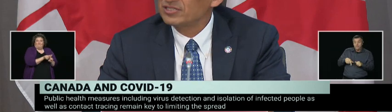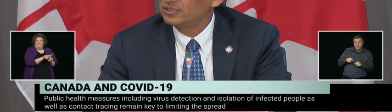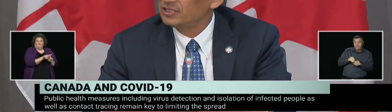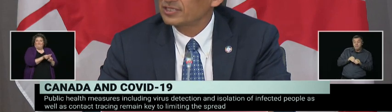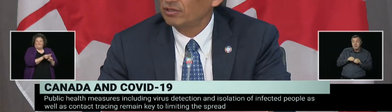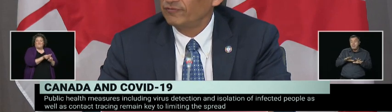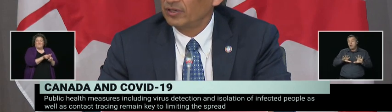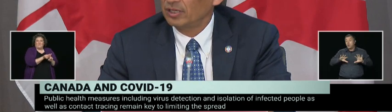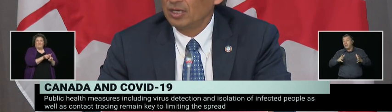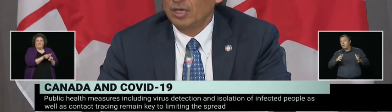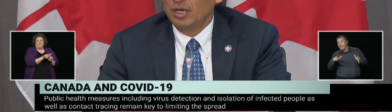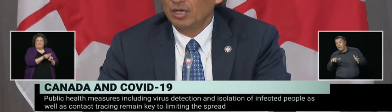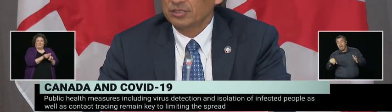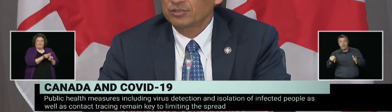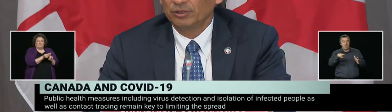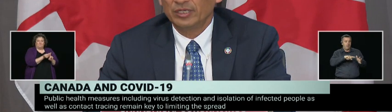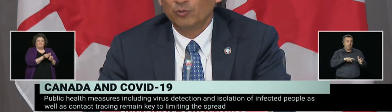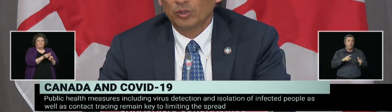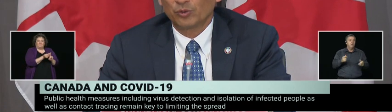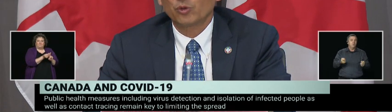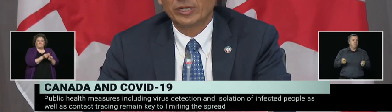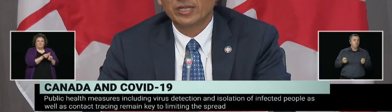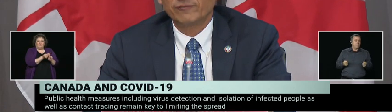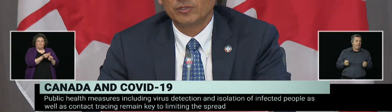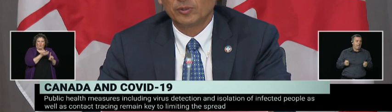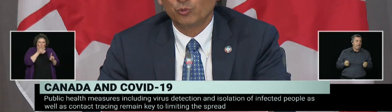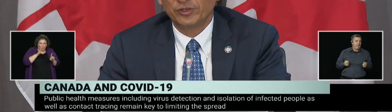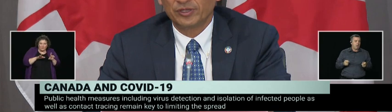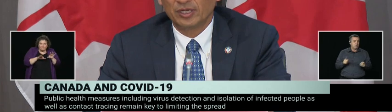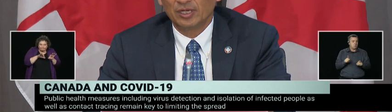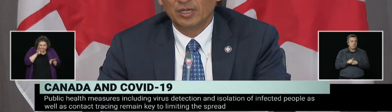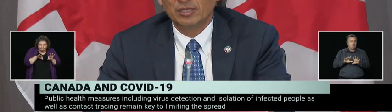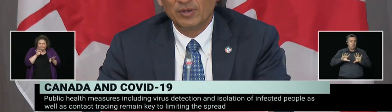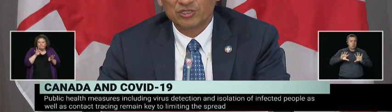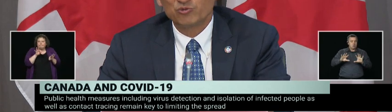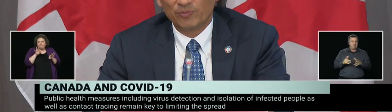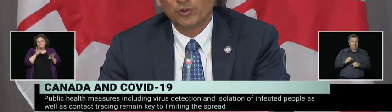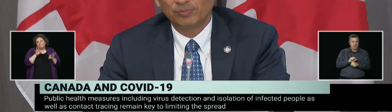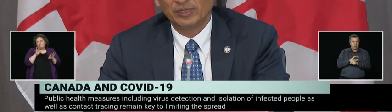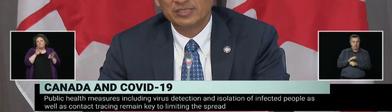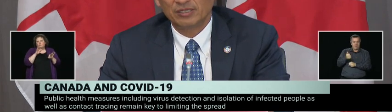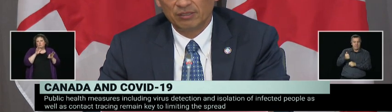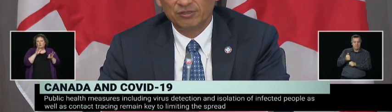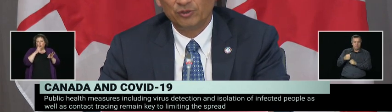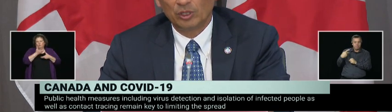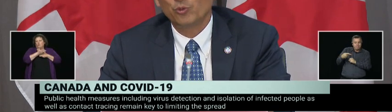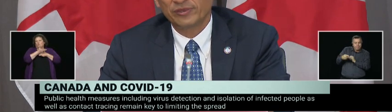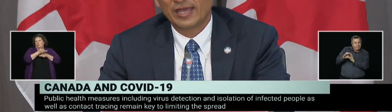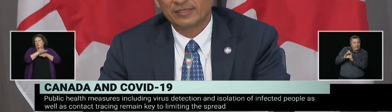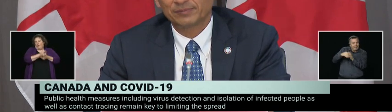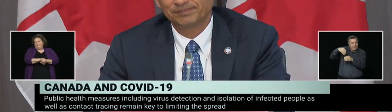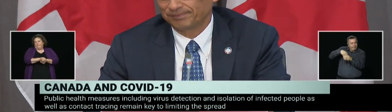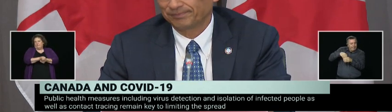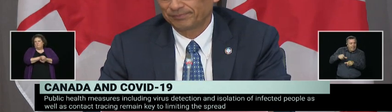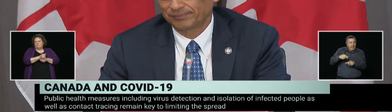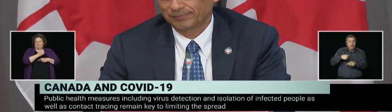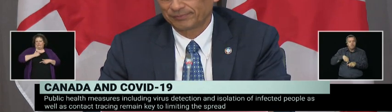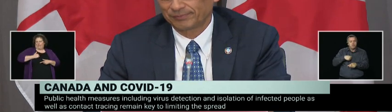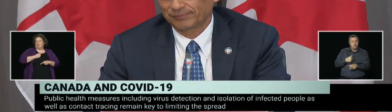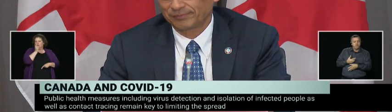manifested itself, certainly we're quite comfortable with the measures we've put in place and continuing with that.